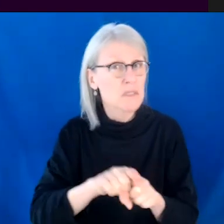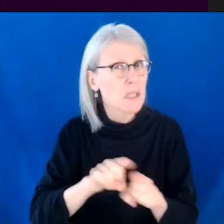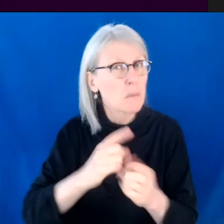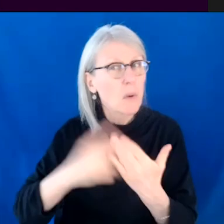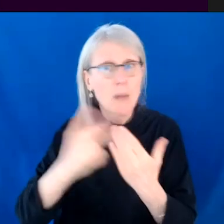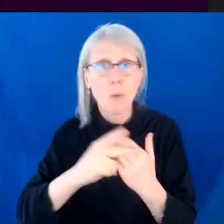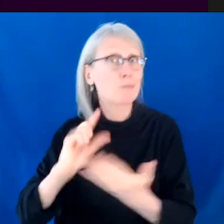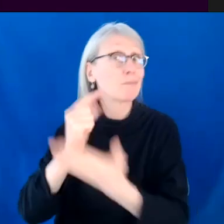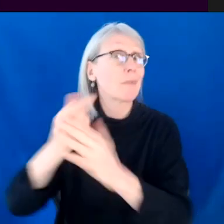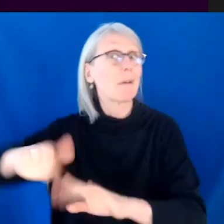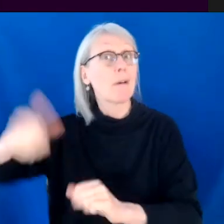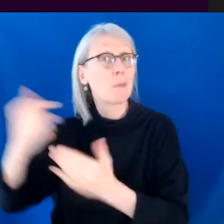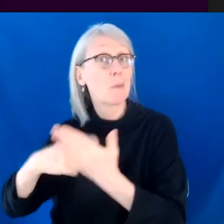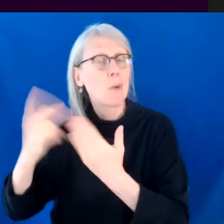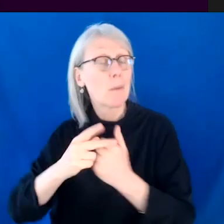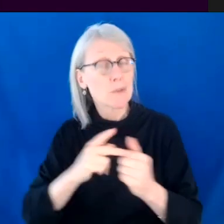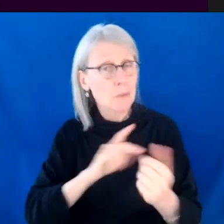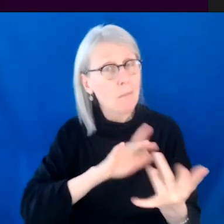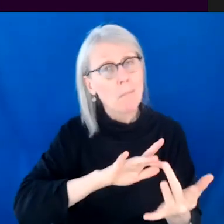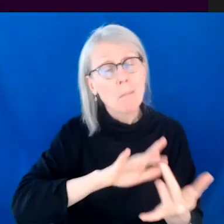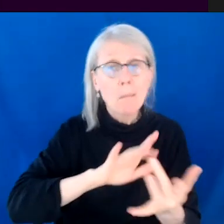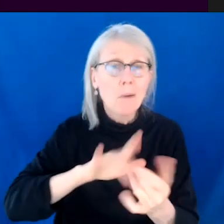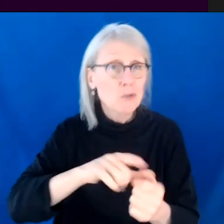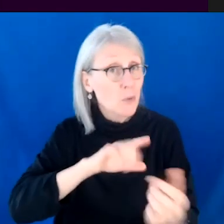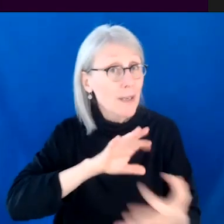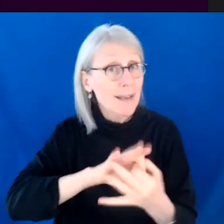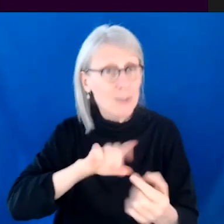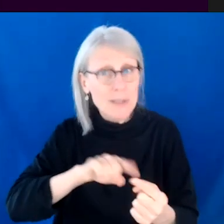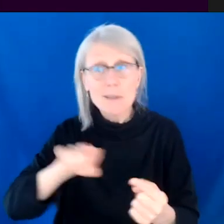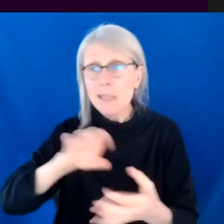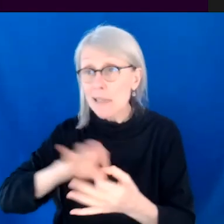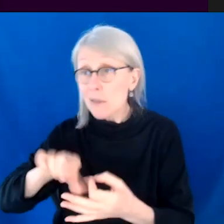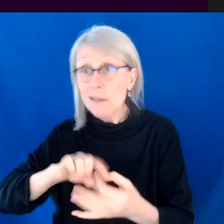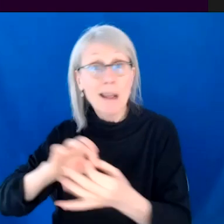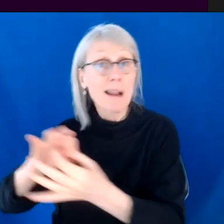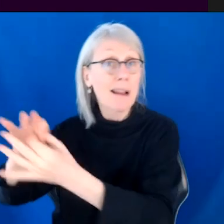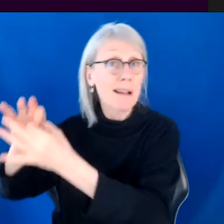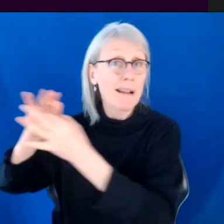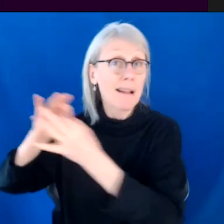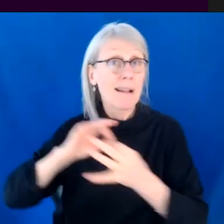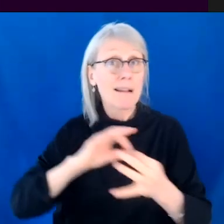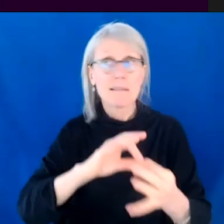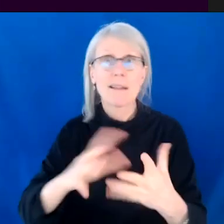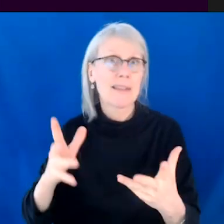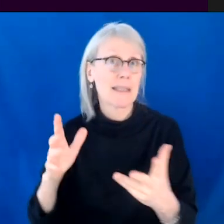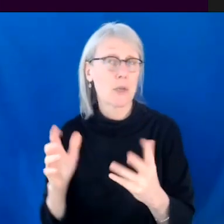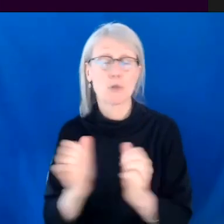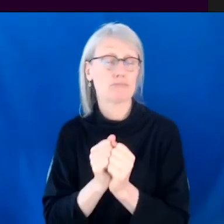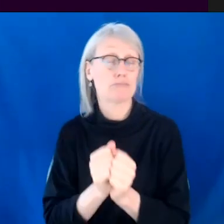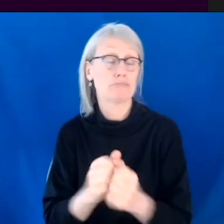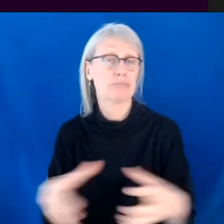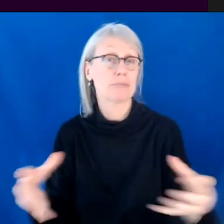degrees of separation, right? Like now you're connected to this person and you don't know who they're connected to that might come in handy for you one day.